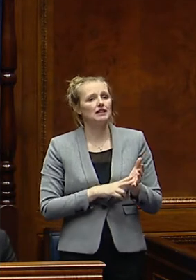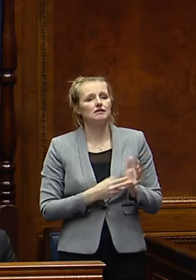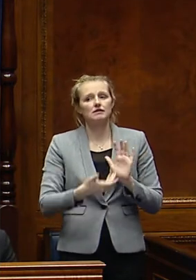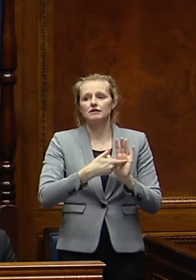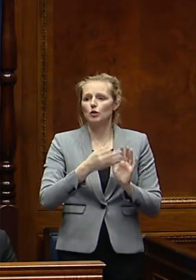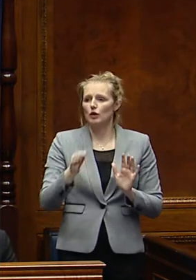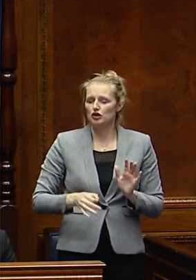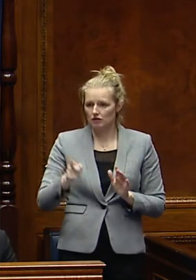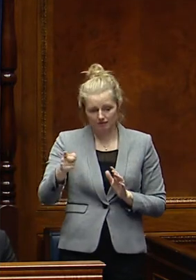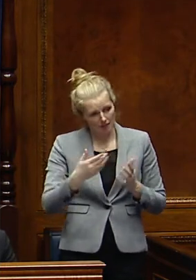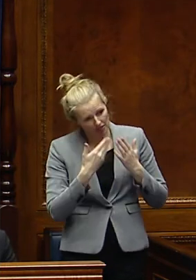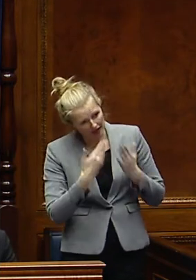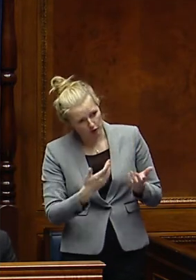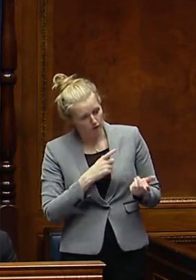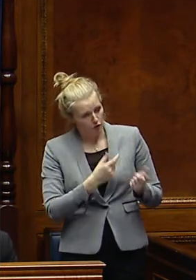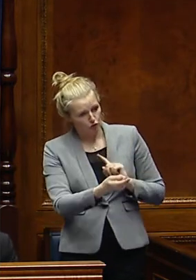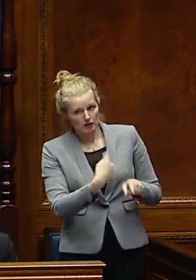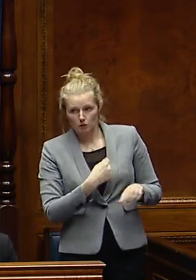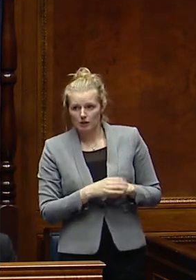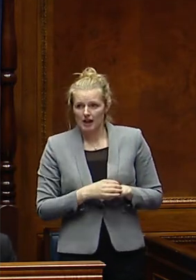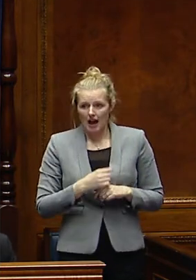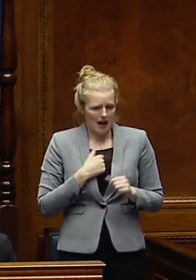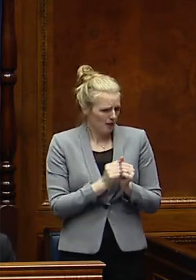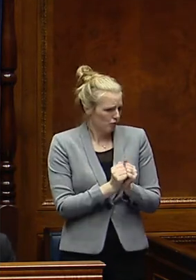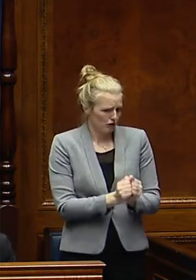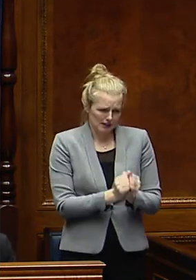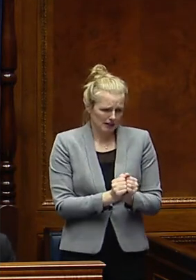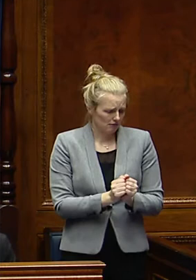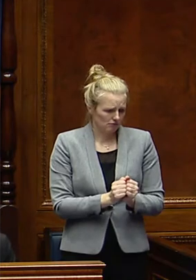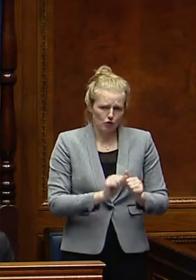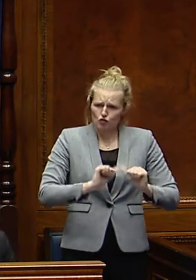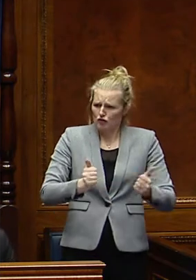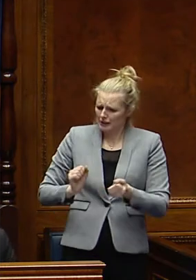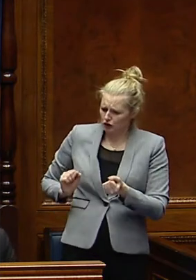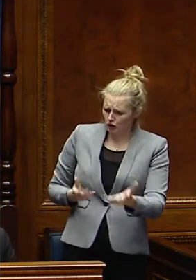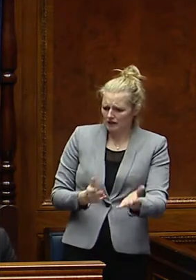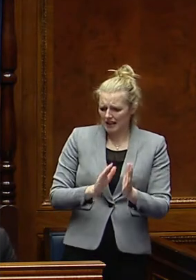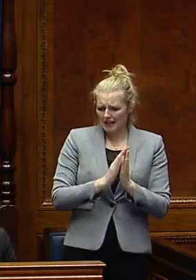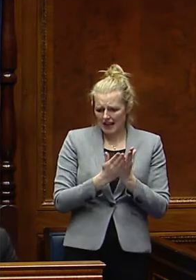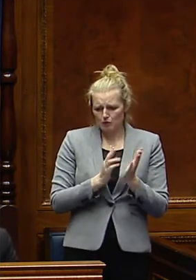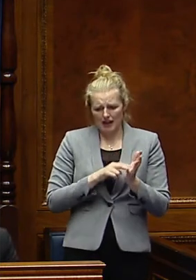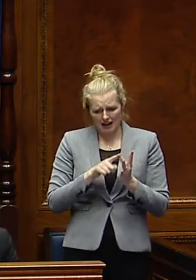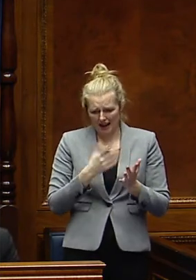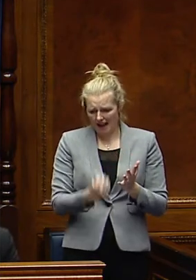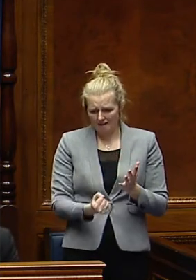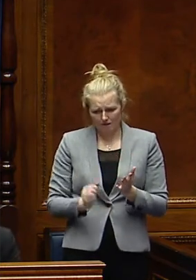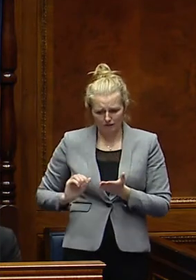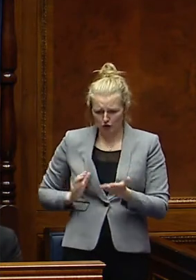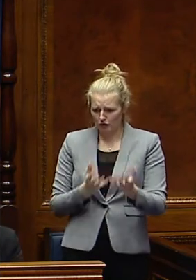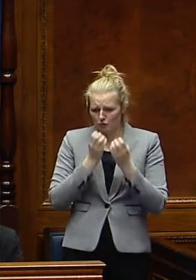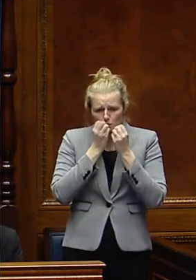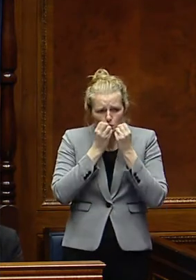I would like to thank the Minister for a response, I very much appreciate the great service that libraries NI do provide, despite